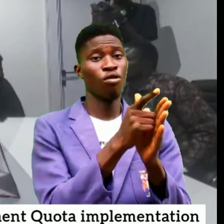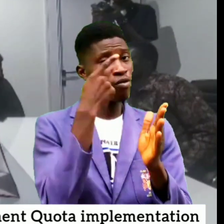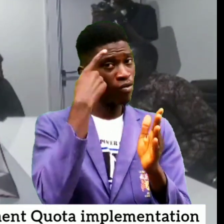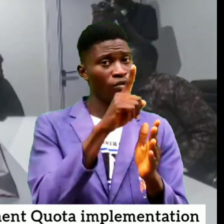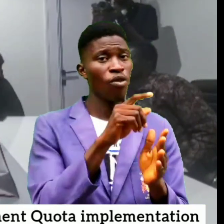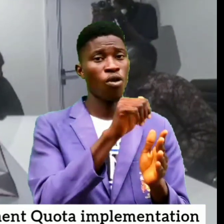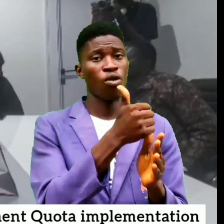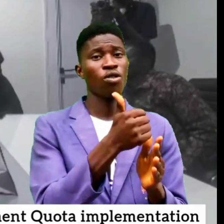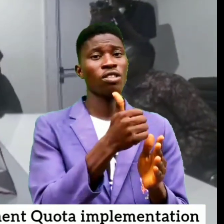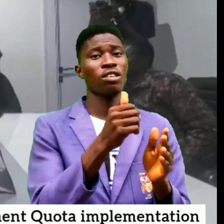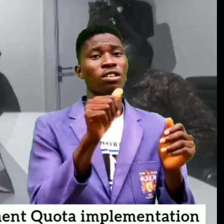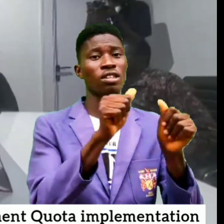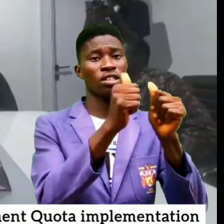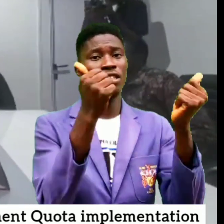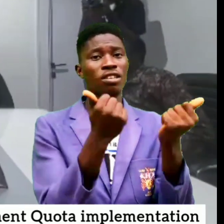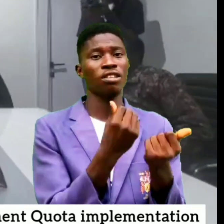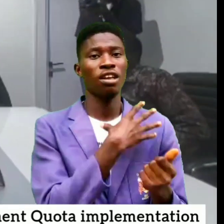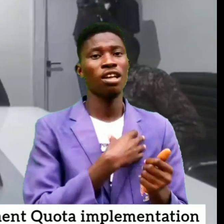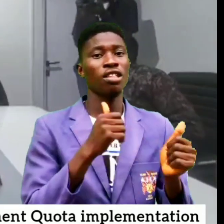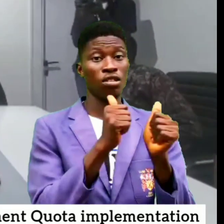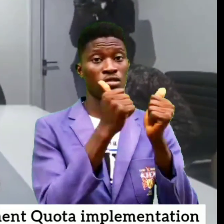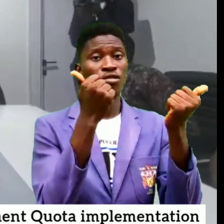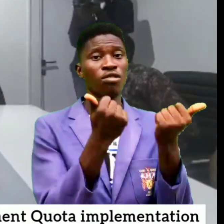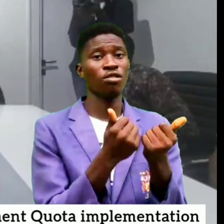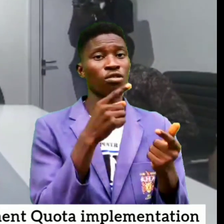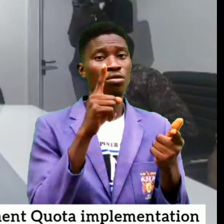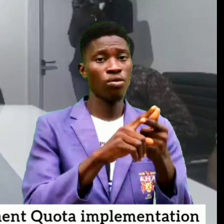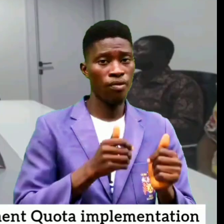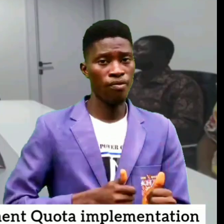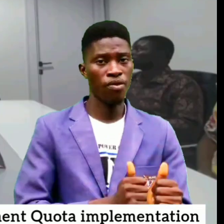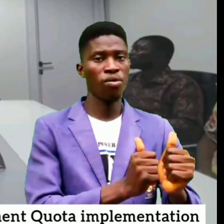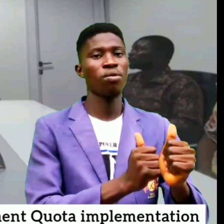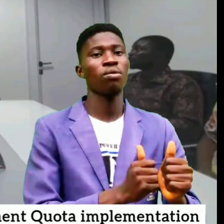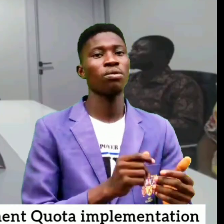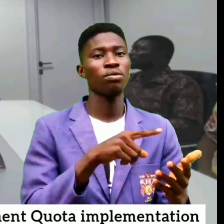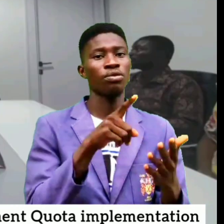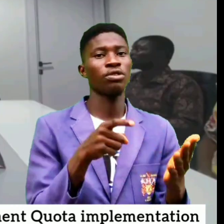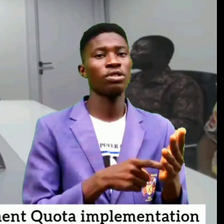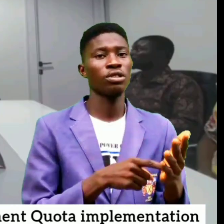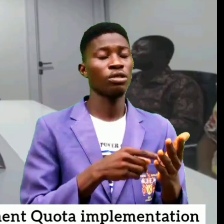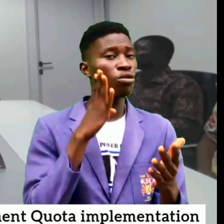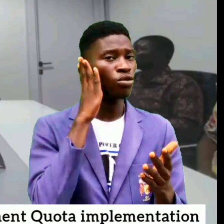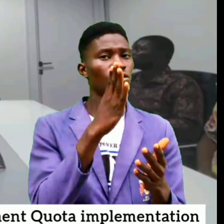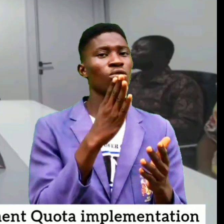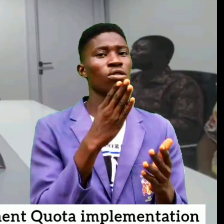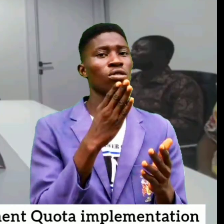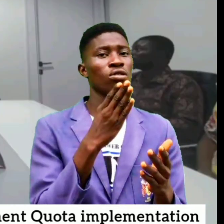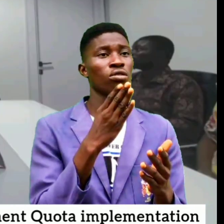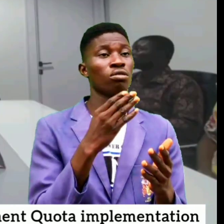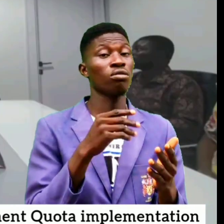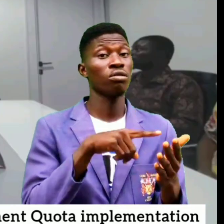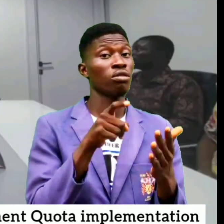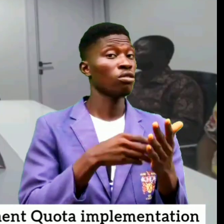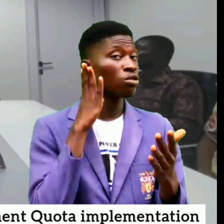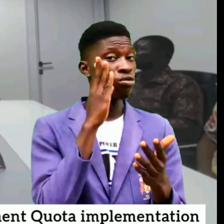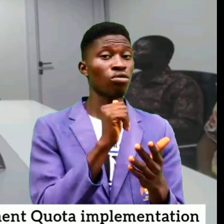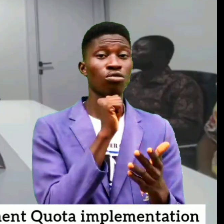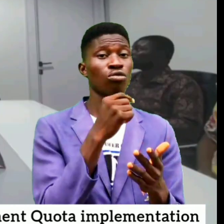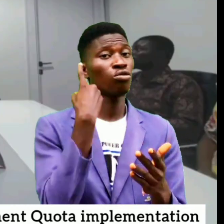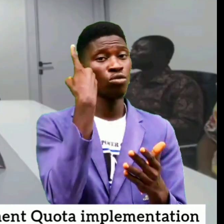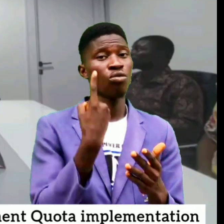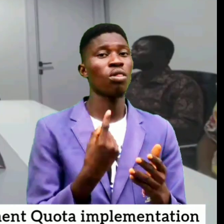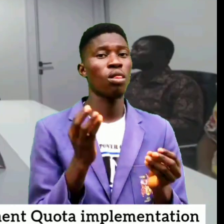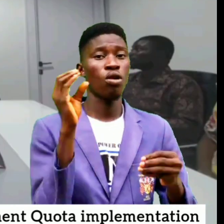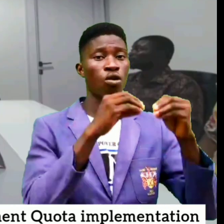agencies and associations to follow this way only this will not only